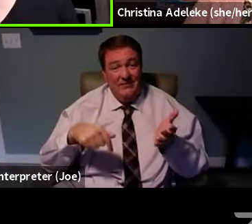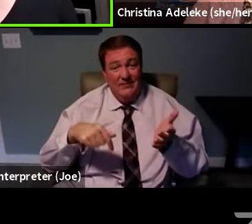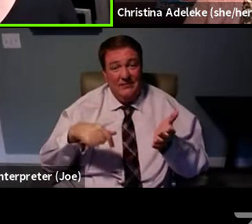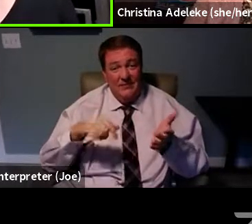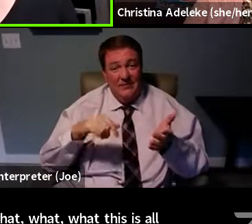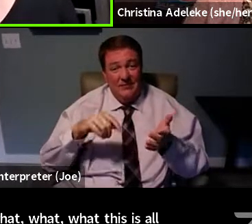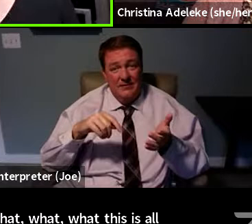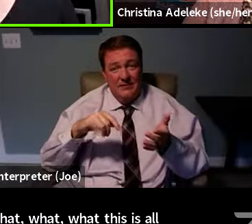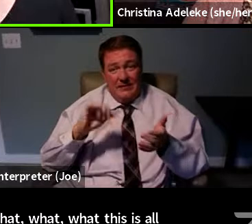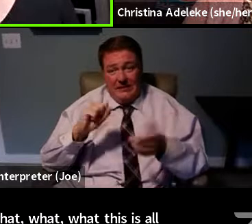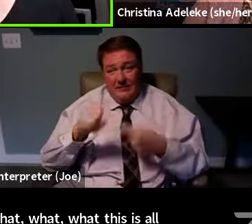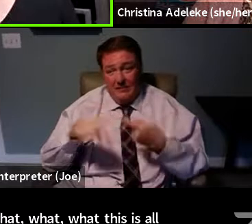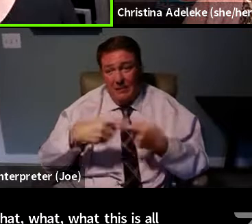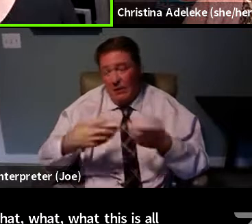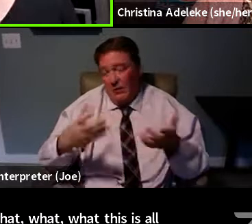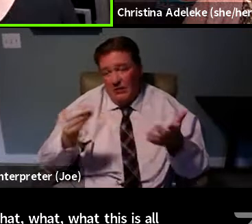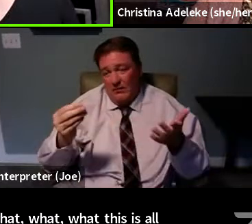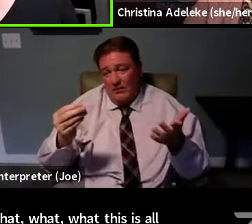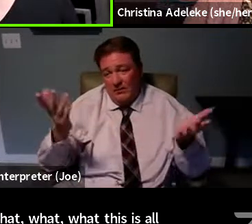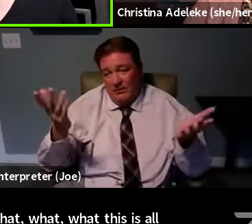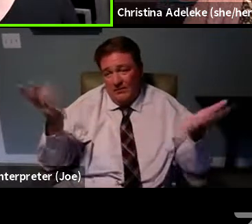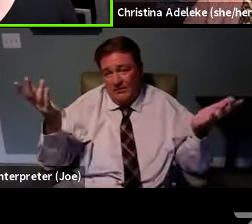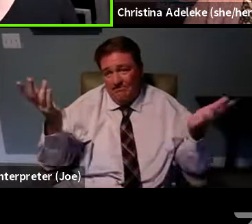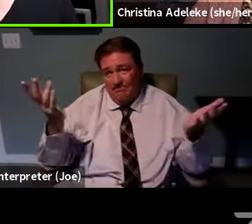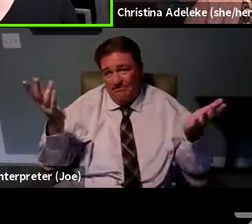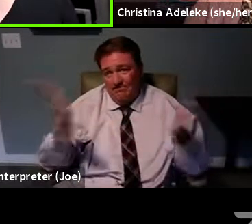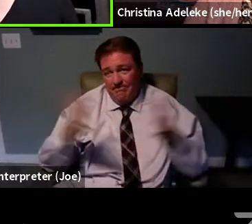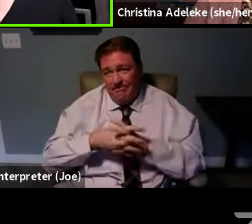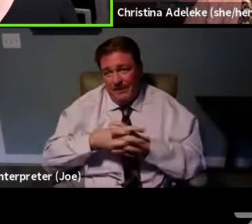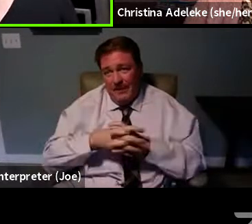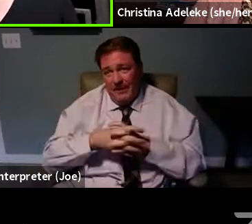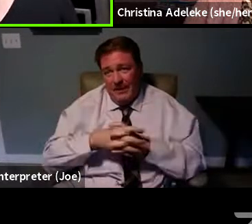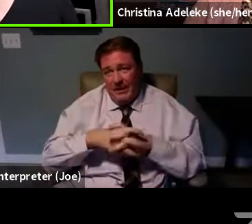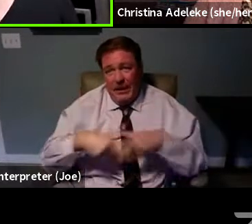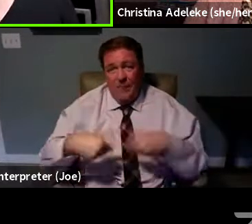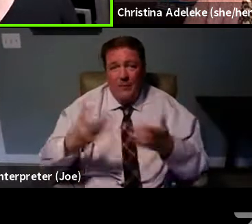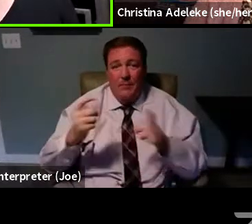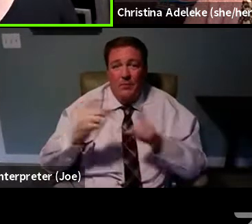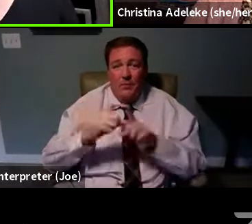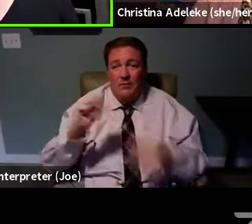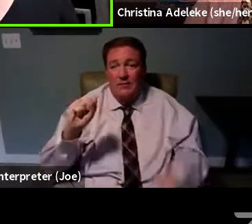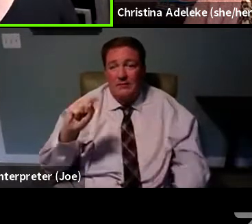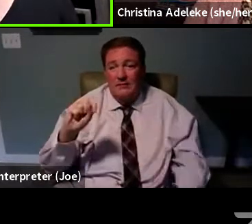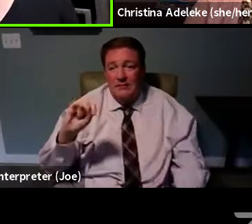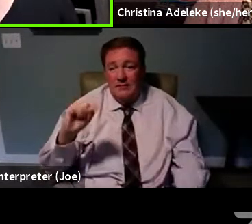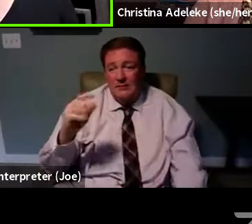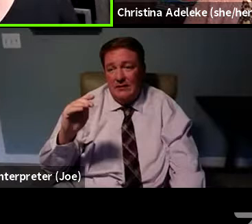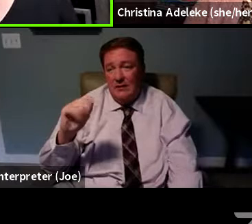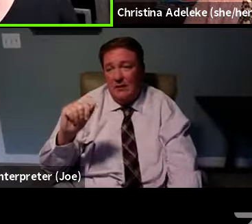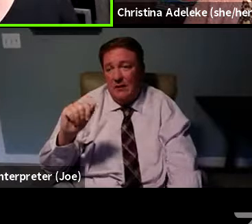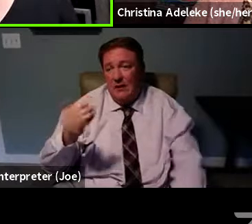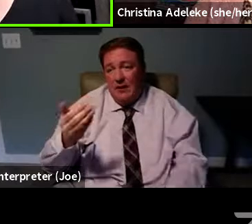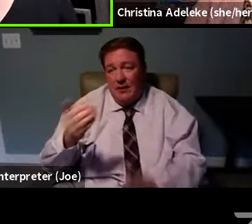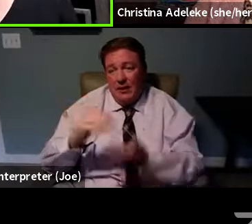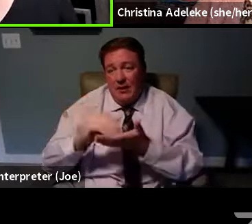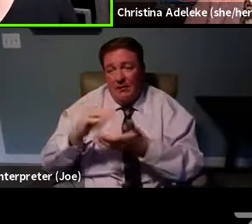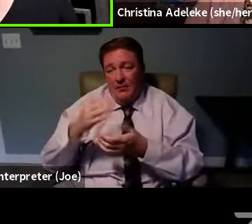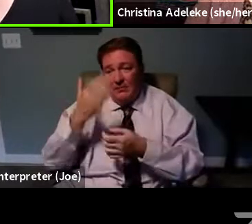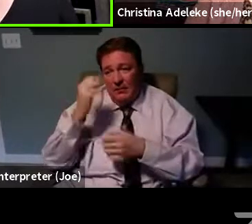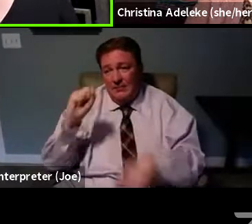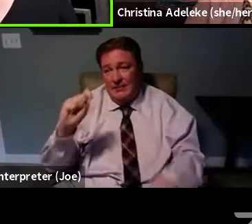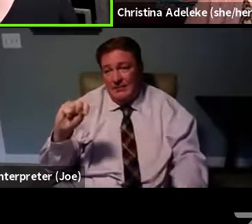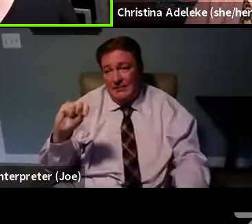And, you know, we can't, you know, and I bring up stigma again, because we know that stigma really